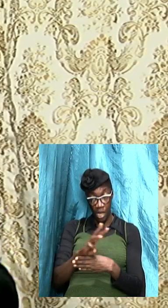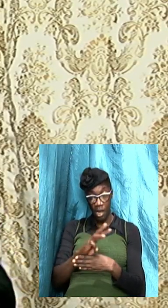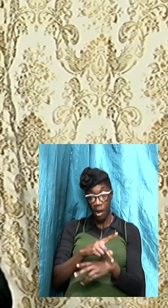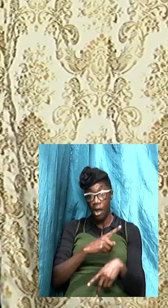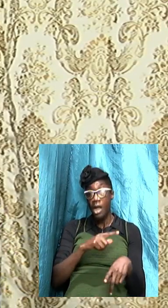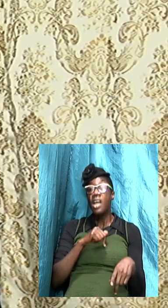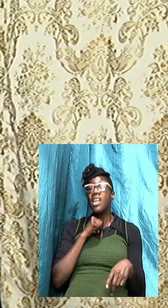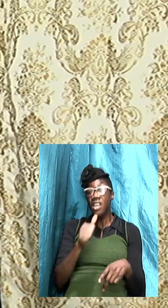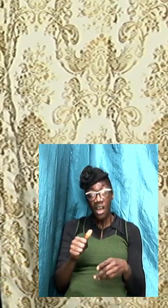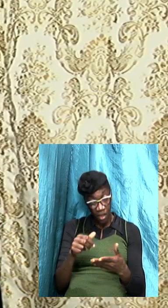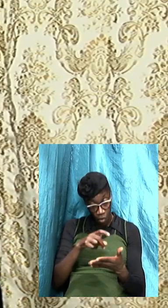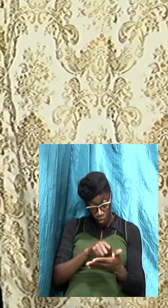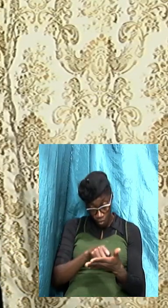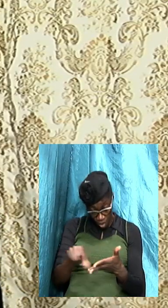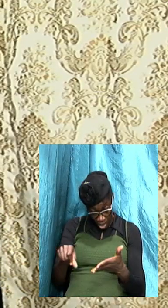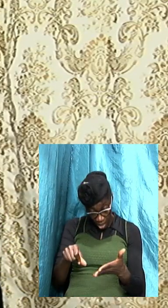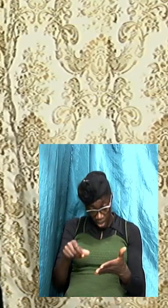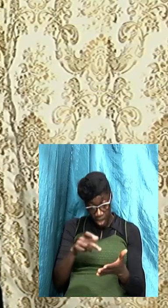principle is there